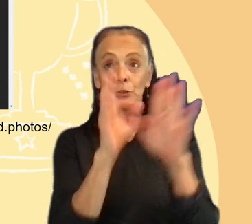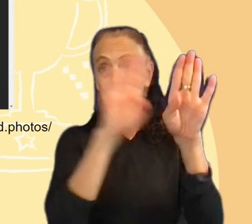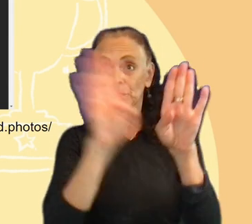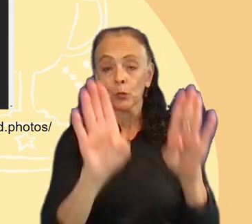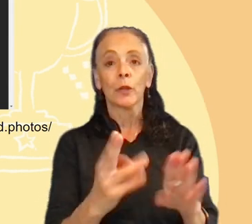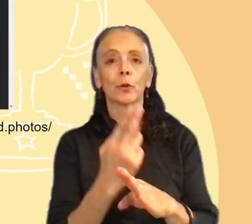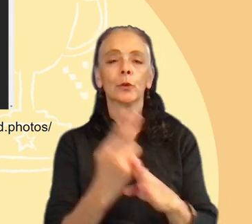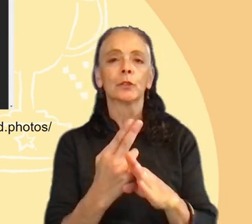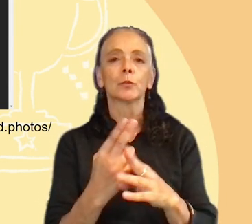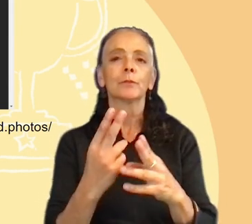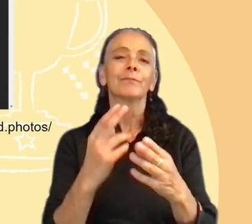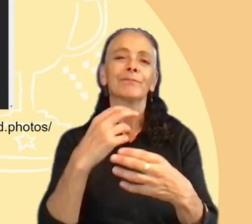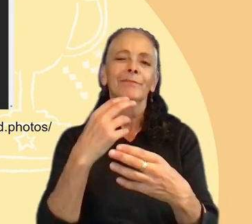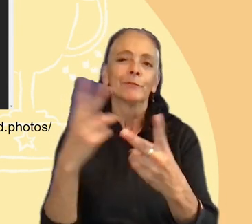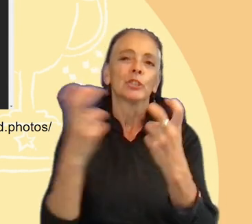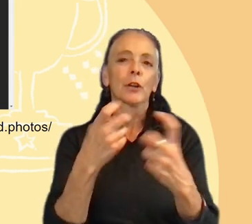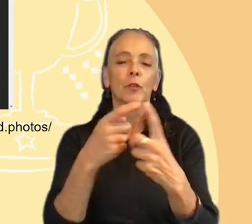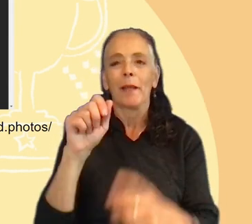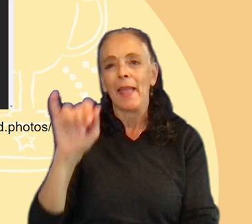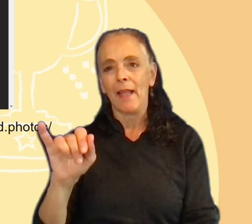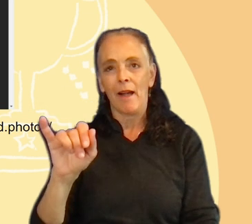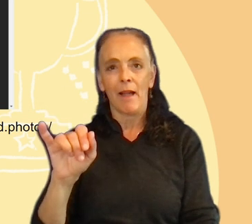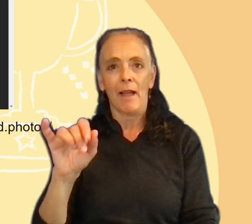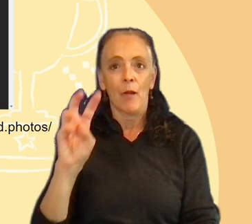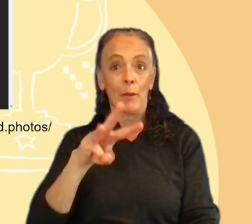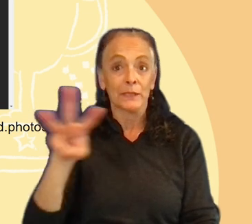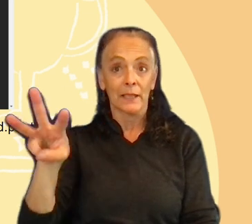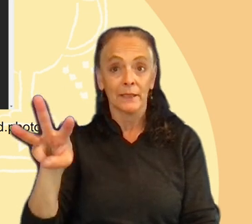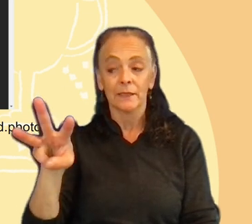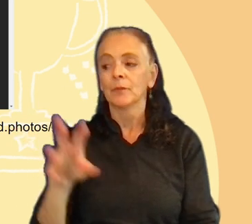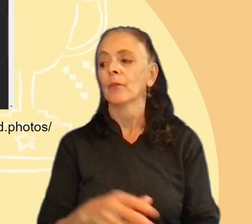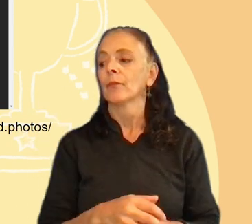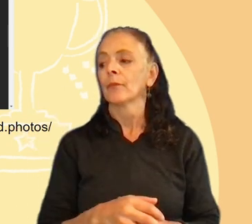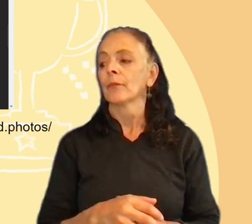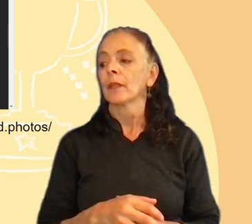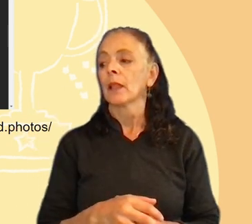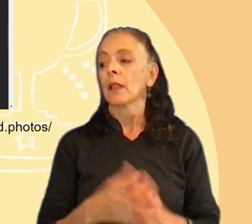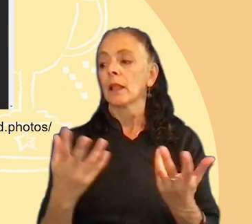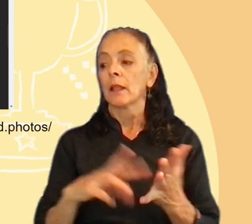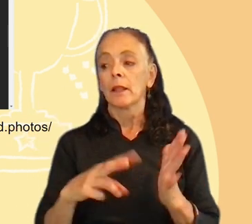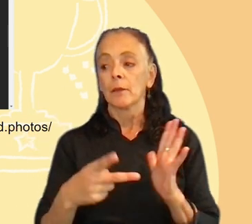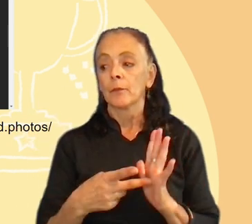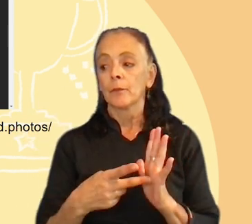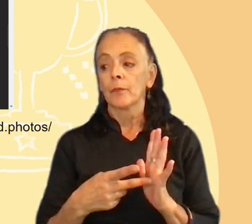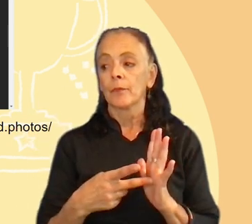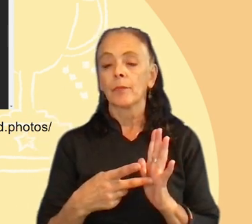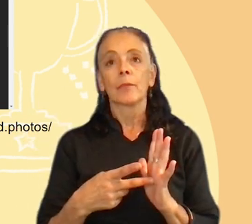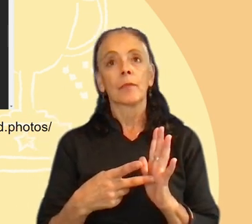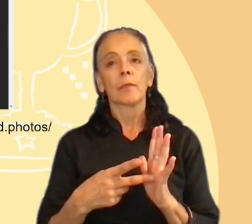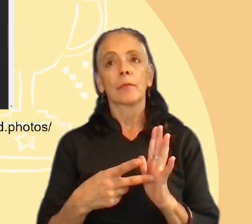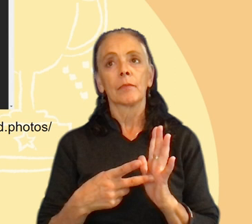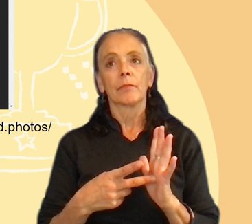generated by an AI-based website that I'm explaining here. So, in this way,